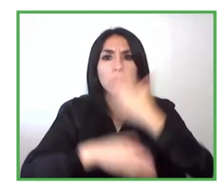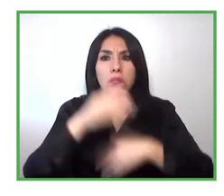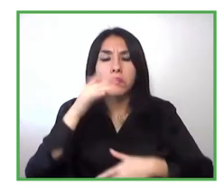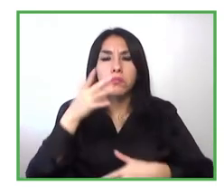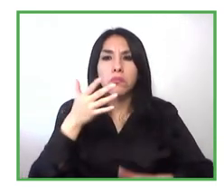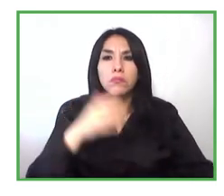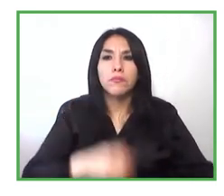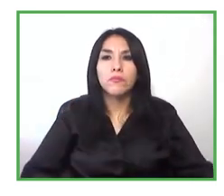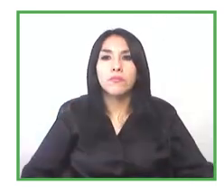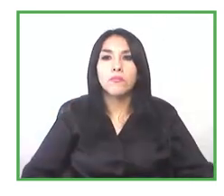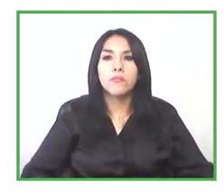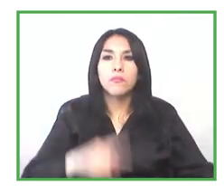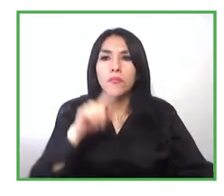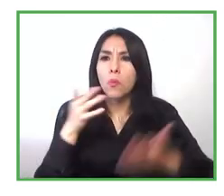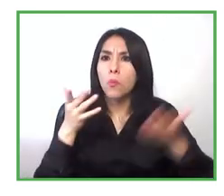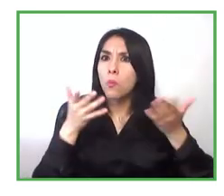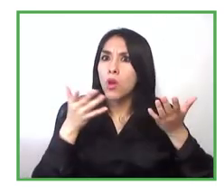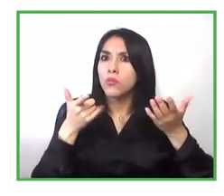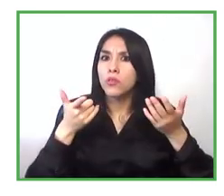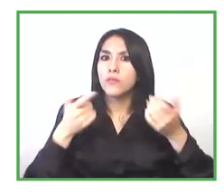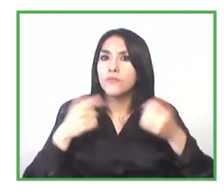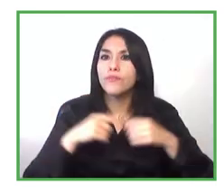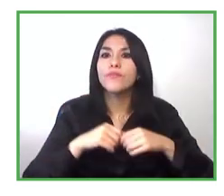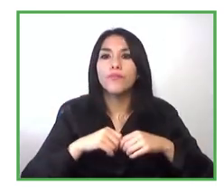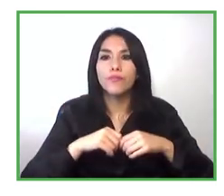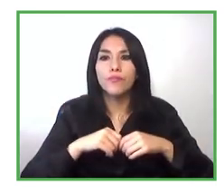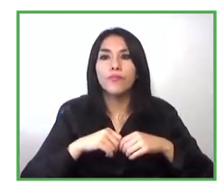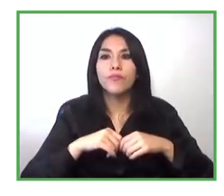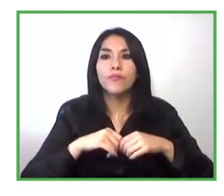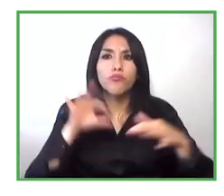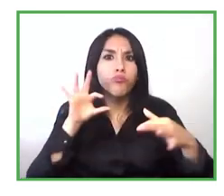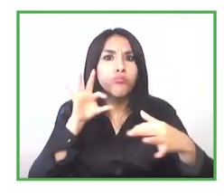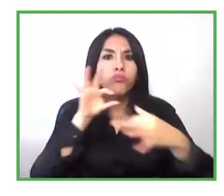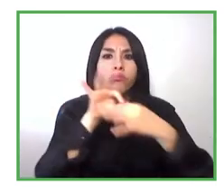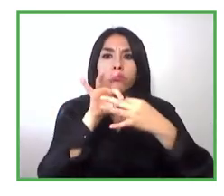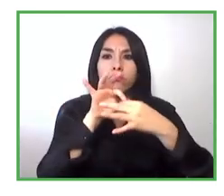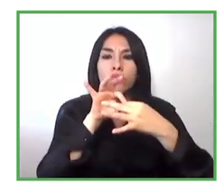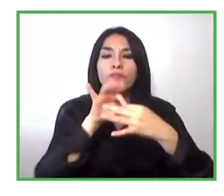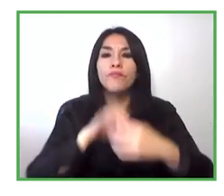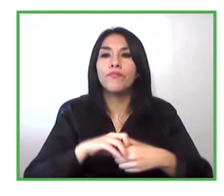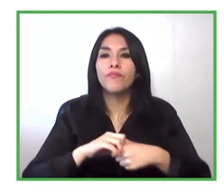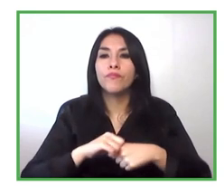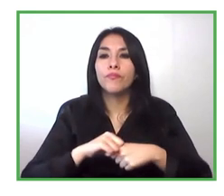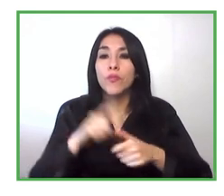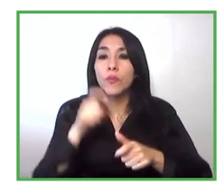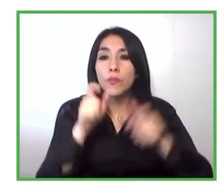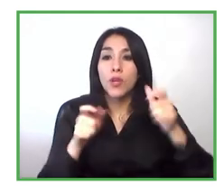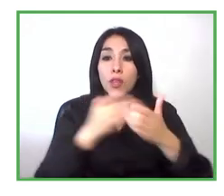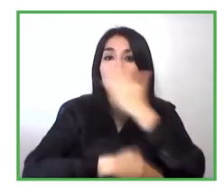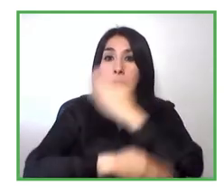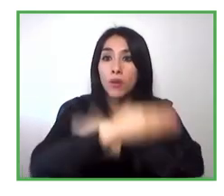how are they imply the people that have disabilities in the development of their project